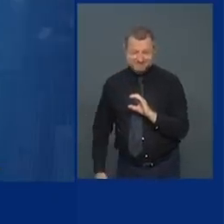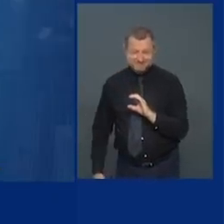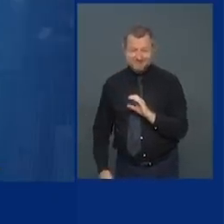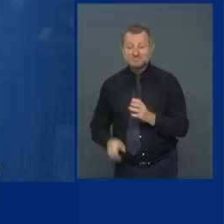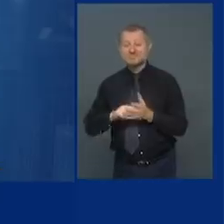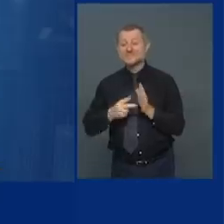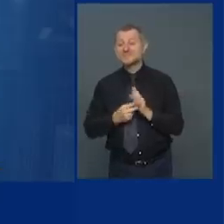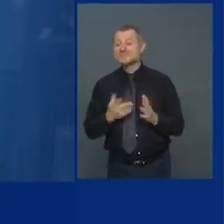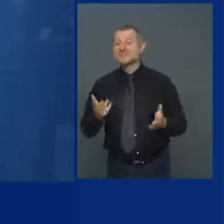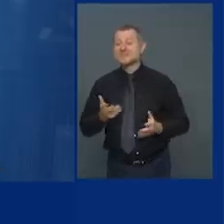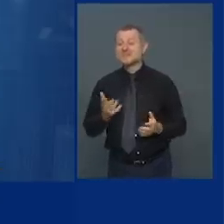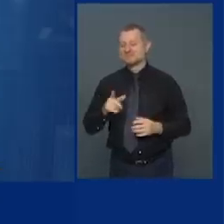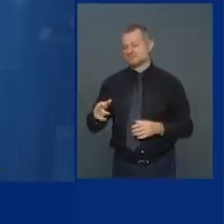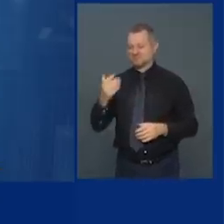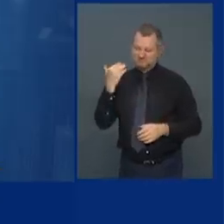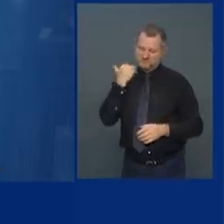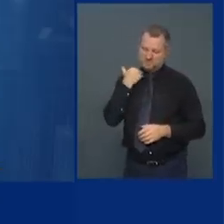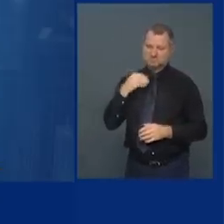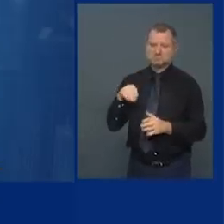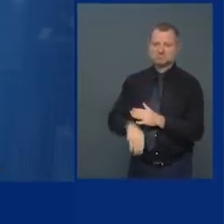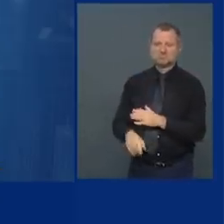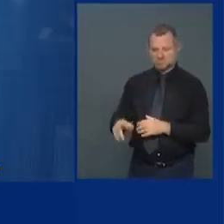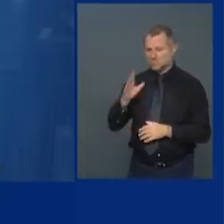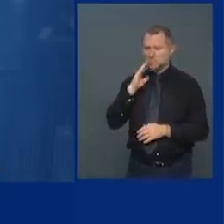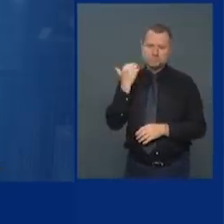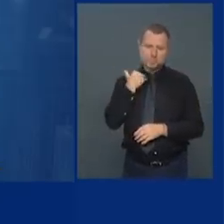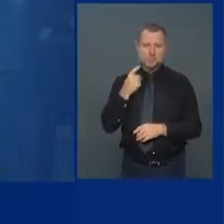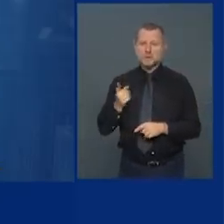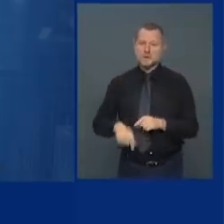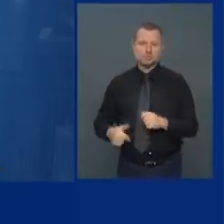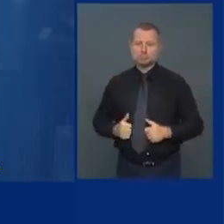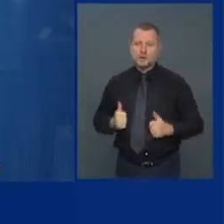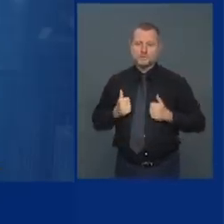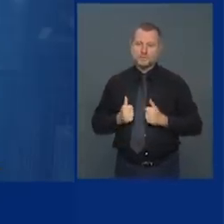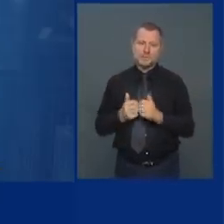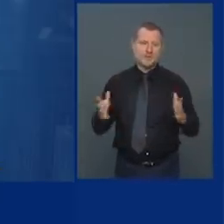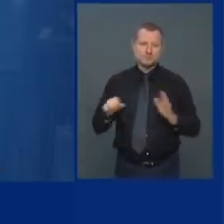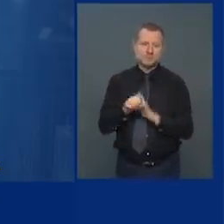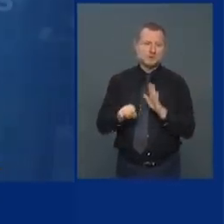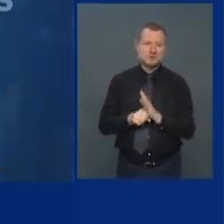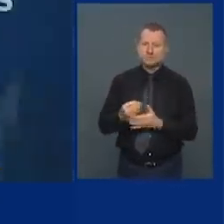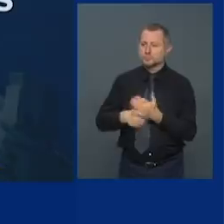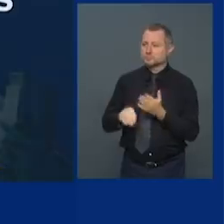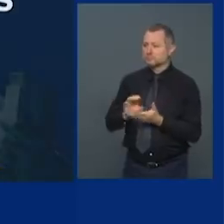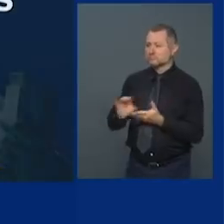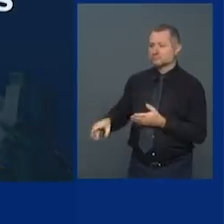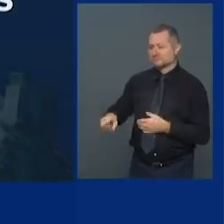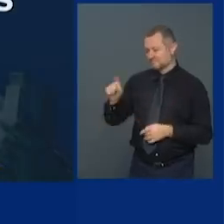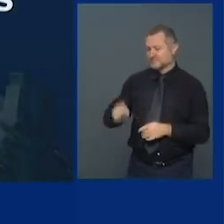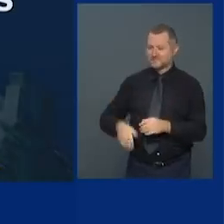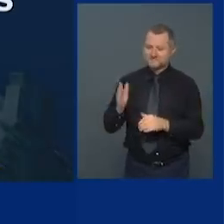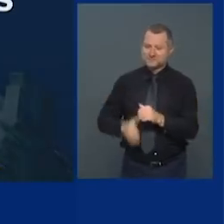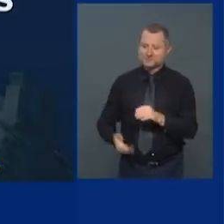they can't survive without state funding so you have to have it done by April